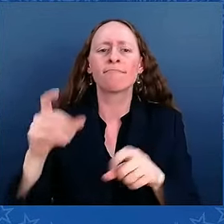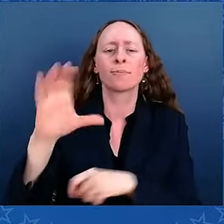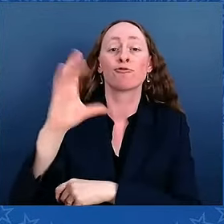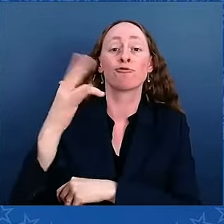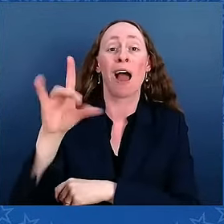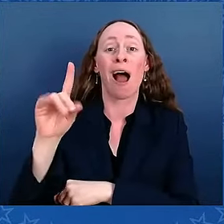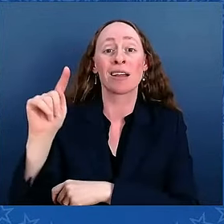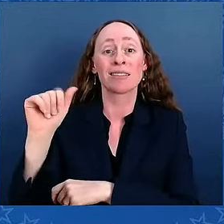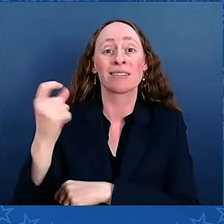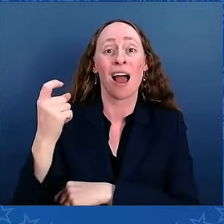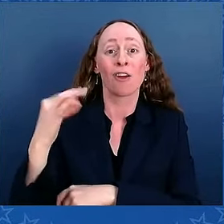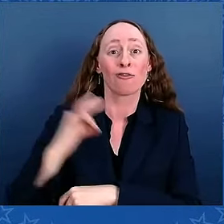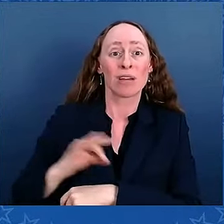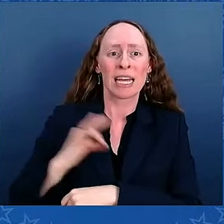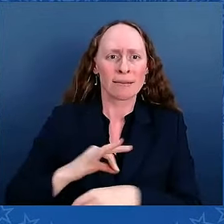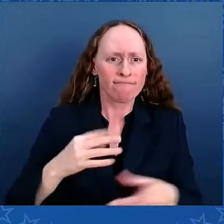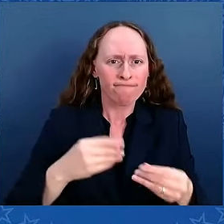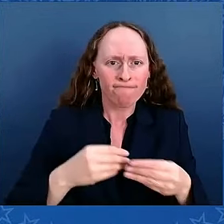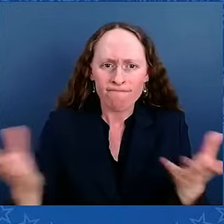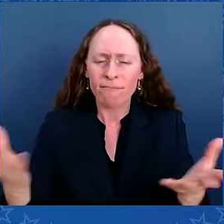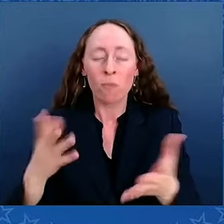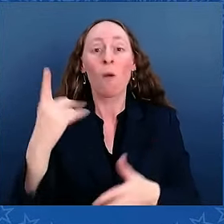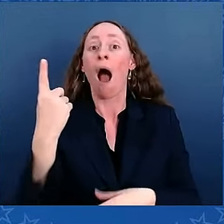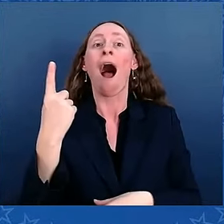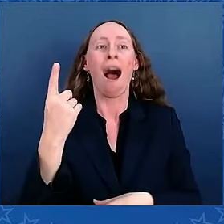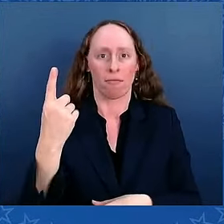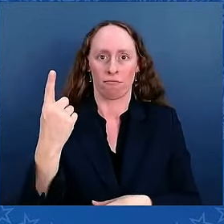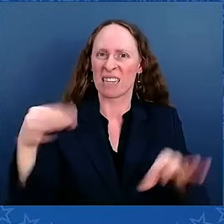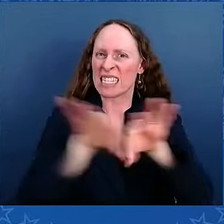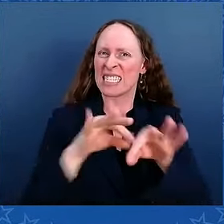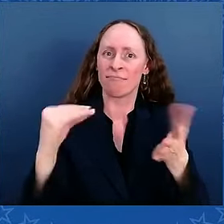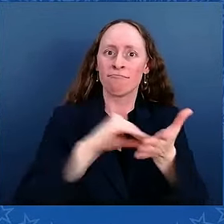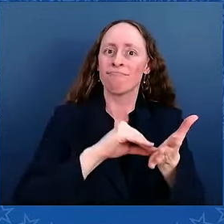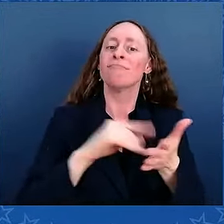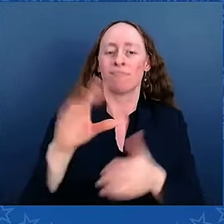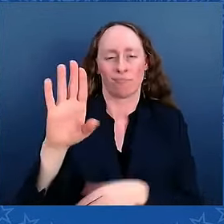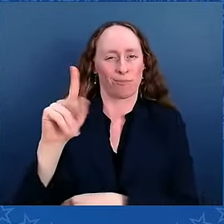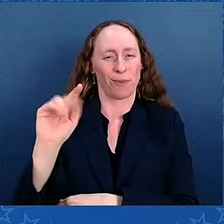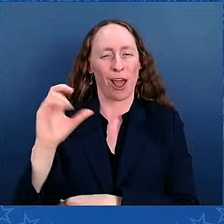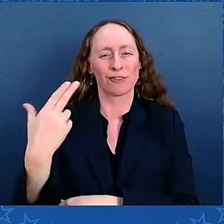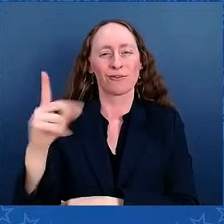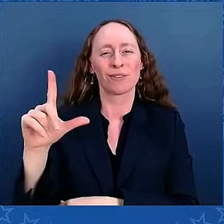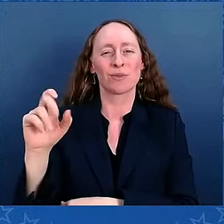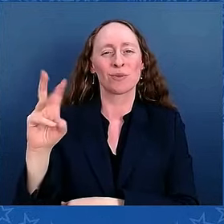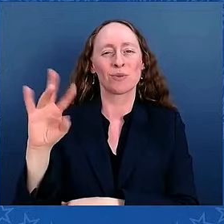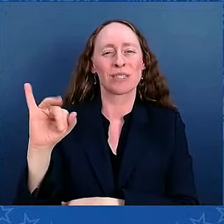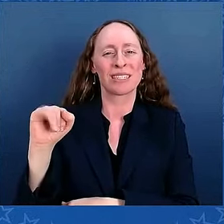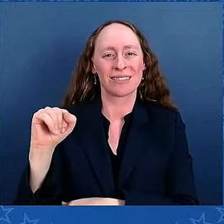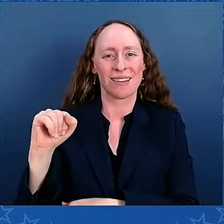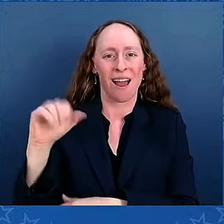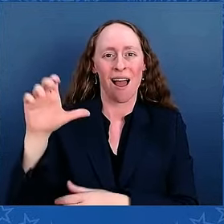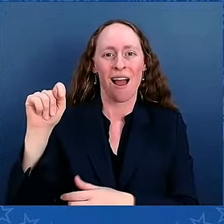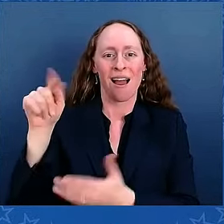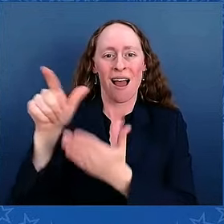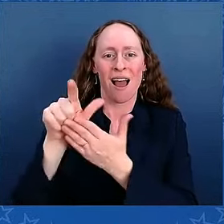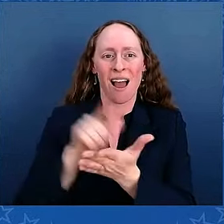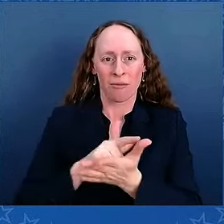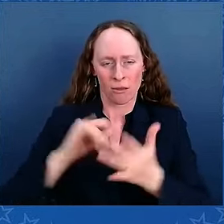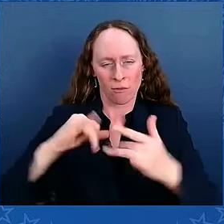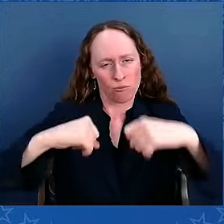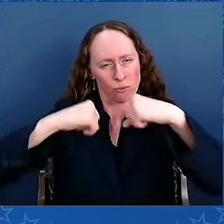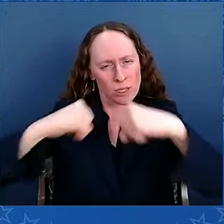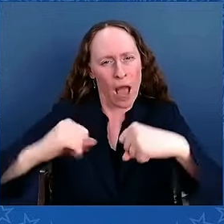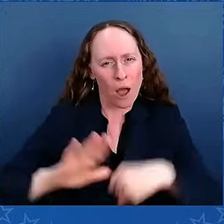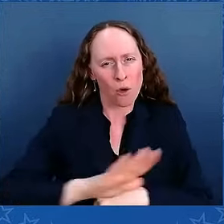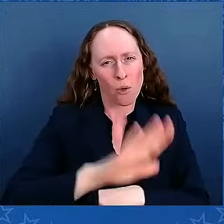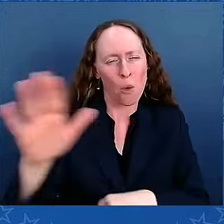This act saved multi-employer pension funds that were in trouble through no fault of their own. For once, there was a bailout for working people instead of